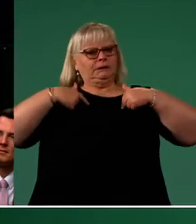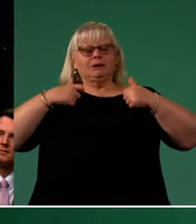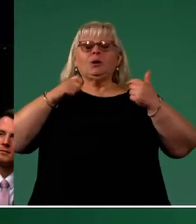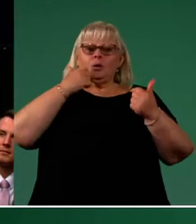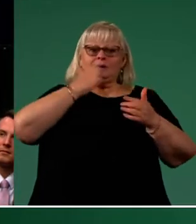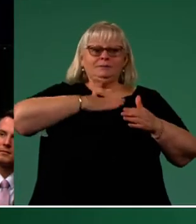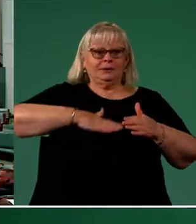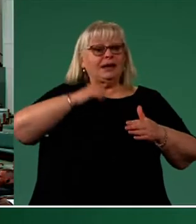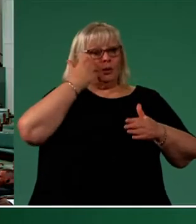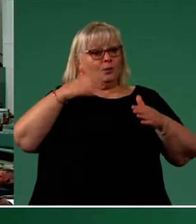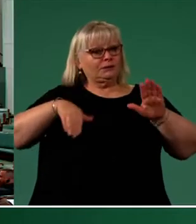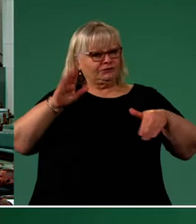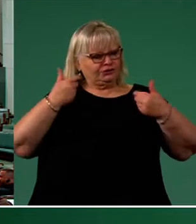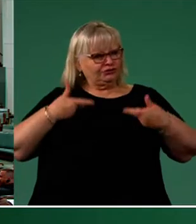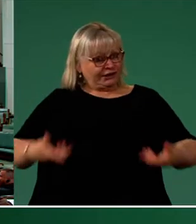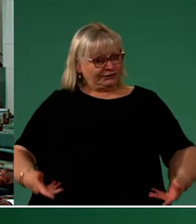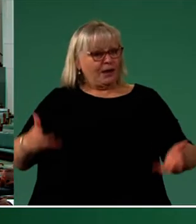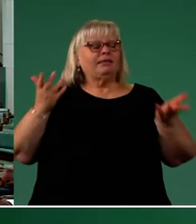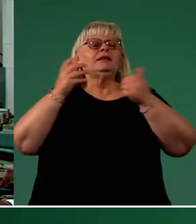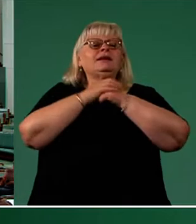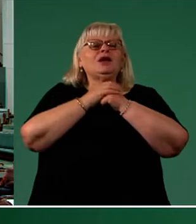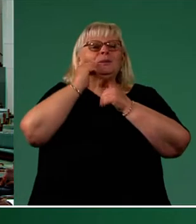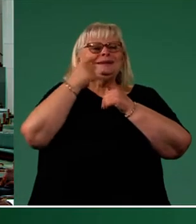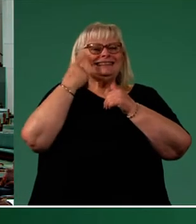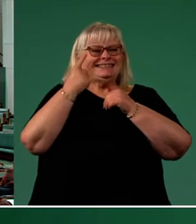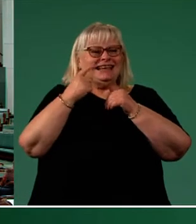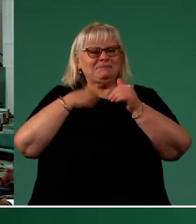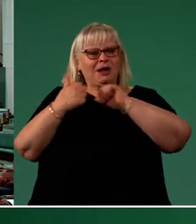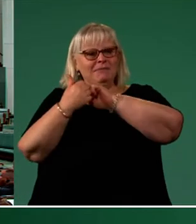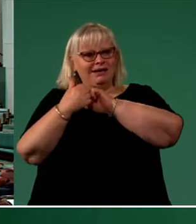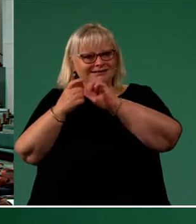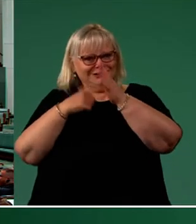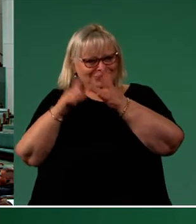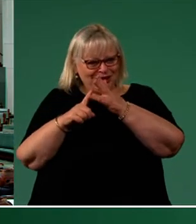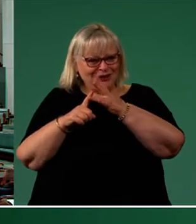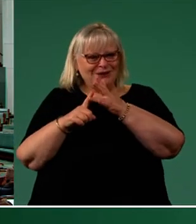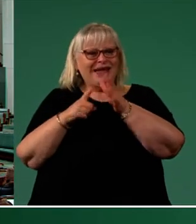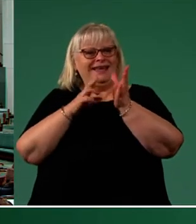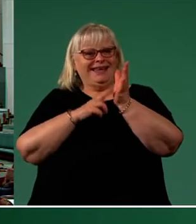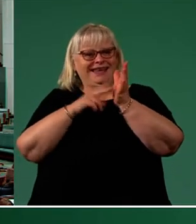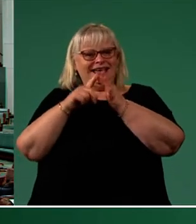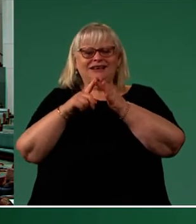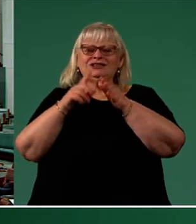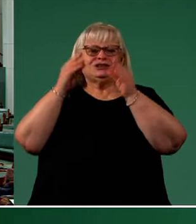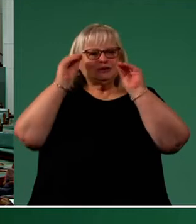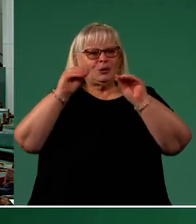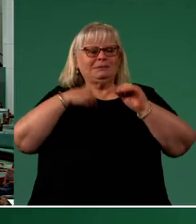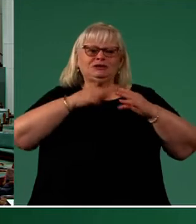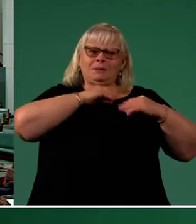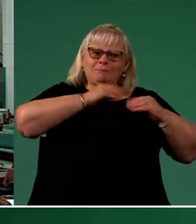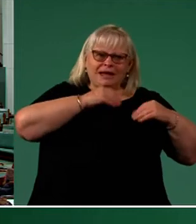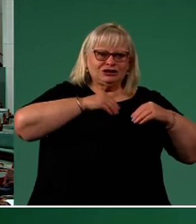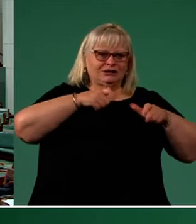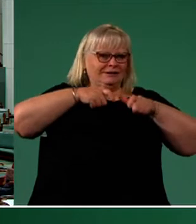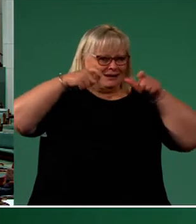dress well. You'll also see in me my partner Joanne Mary who has taught me to be passionate and caring and